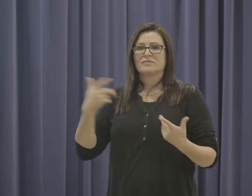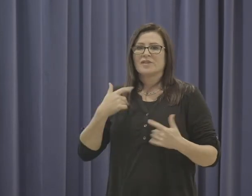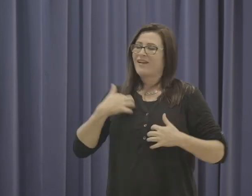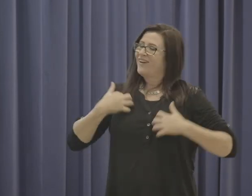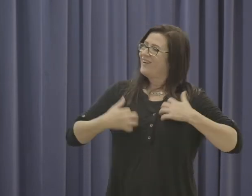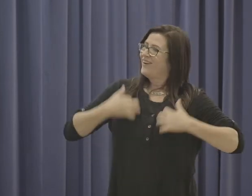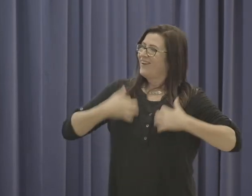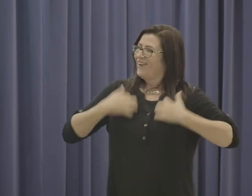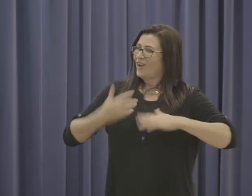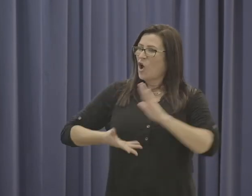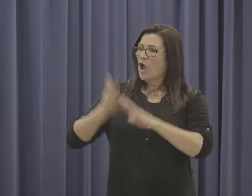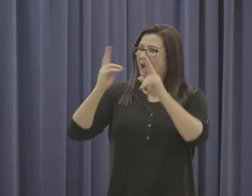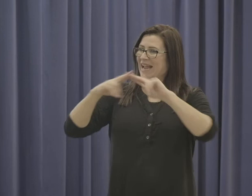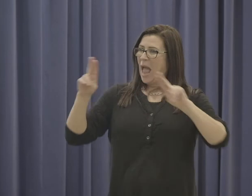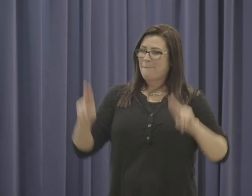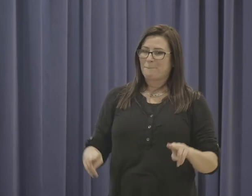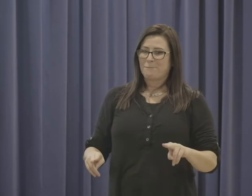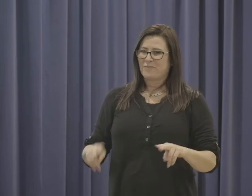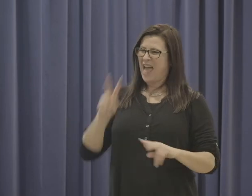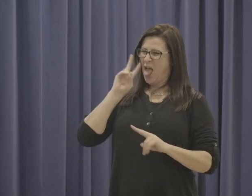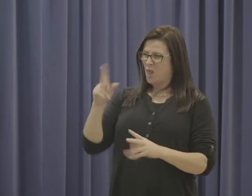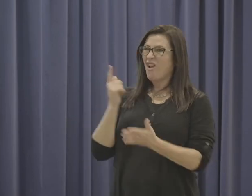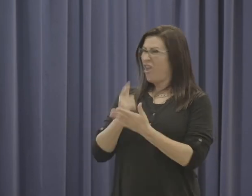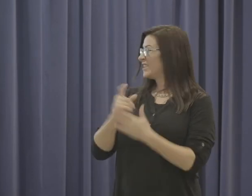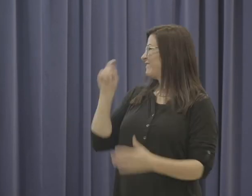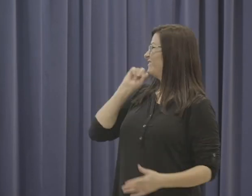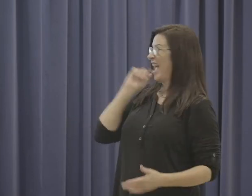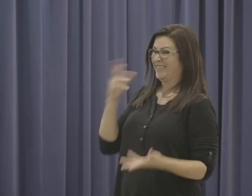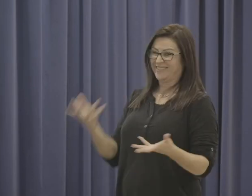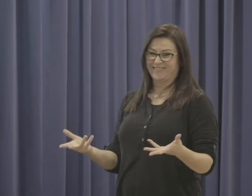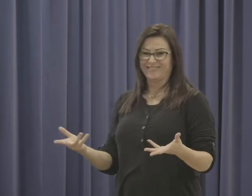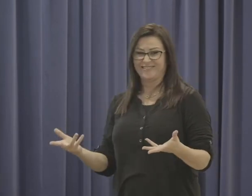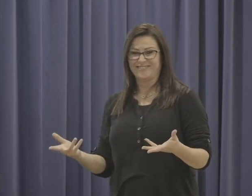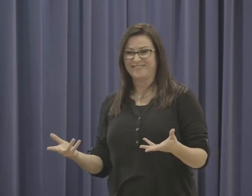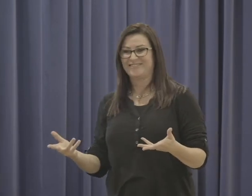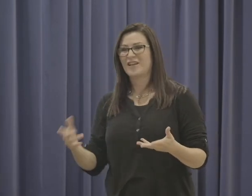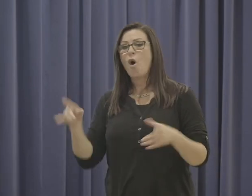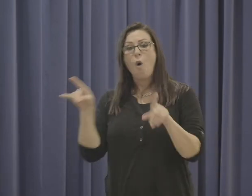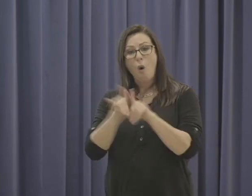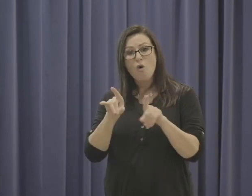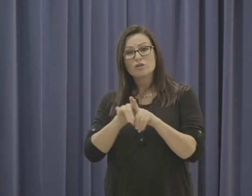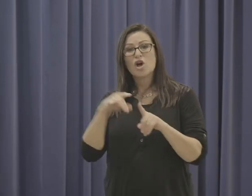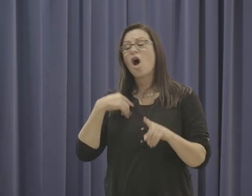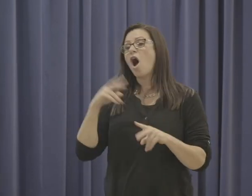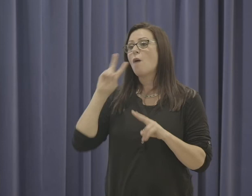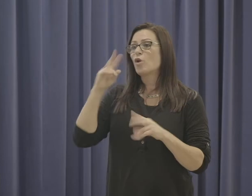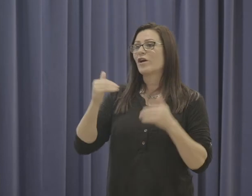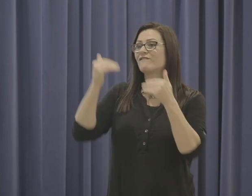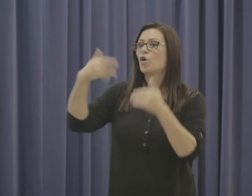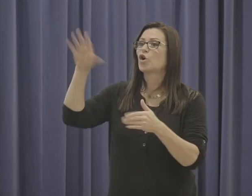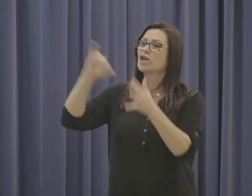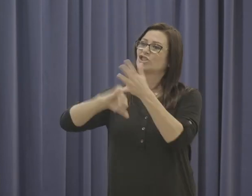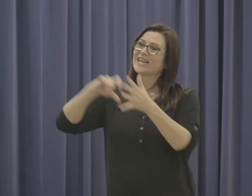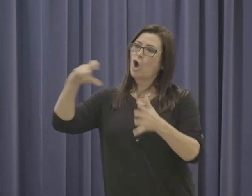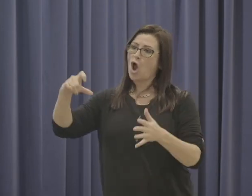can't wait to go on one of the camps. They look like a lot of fun. I am also really looking forward